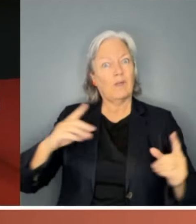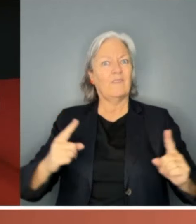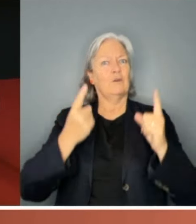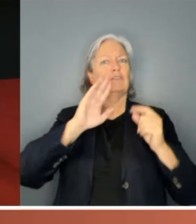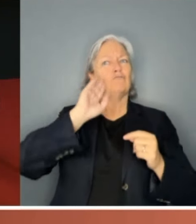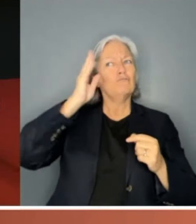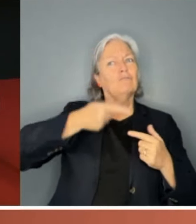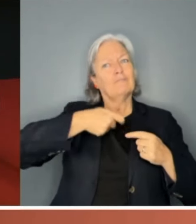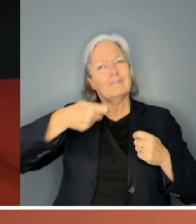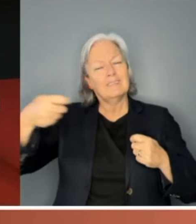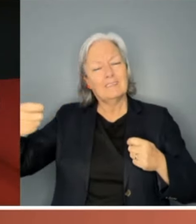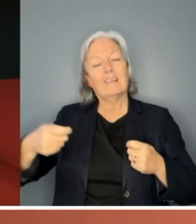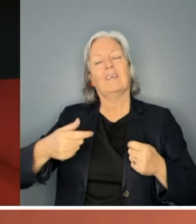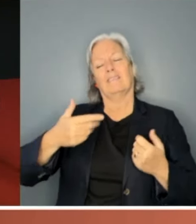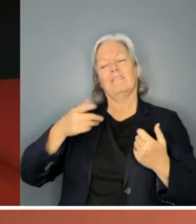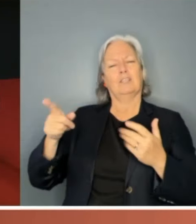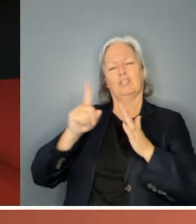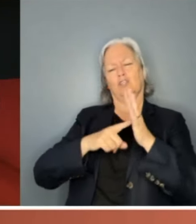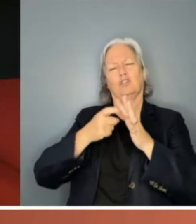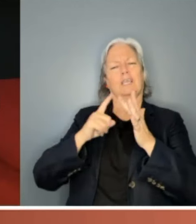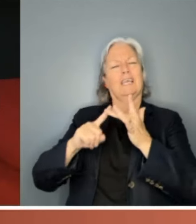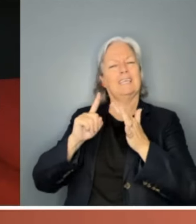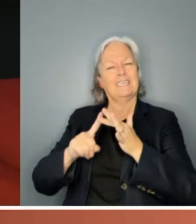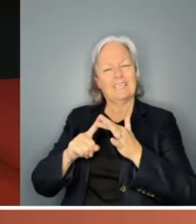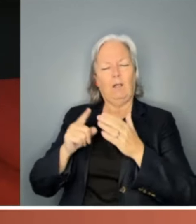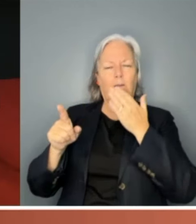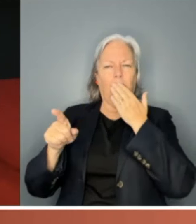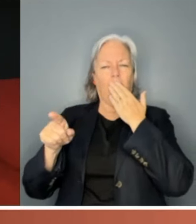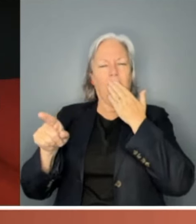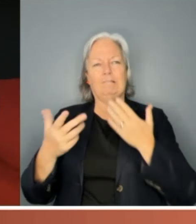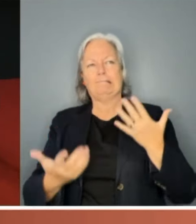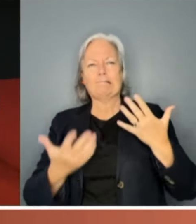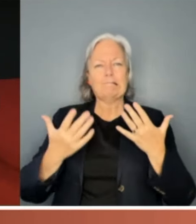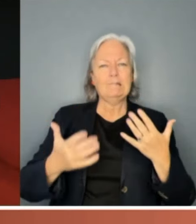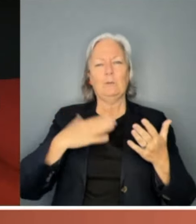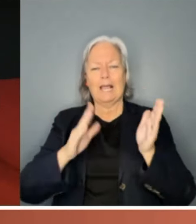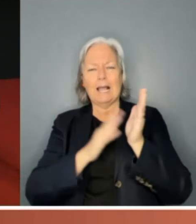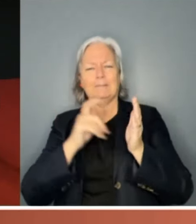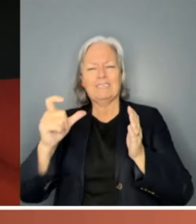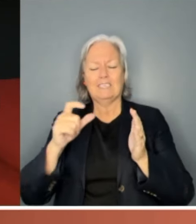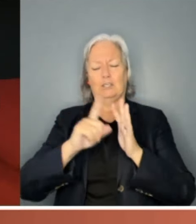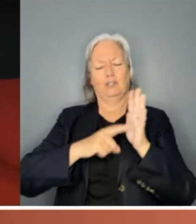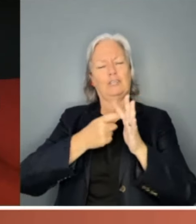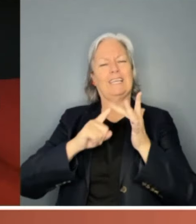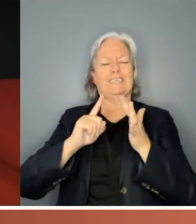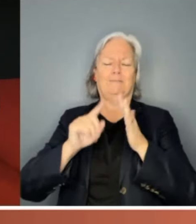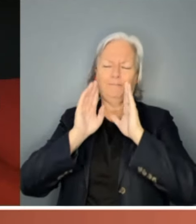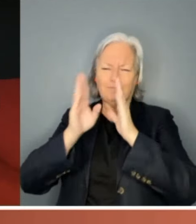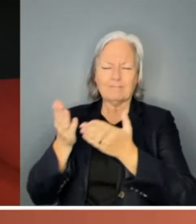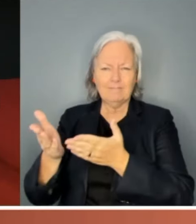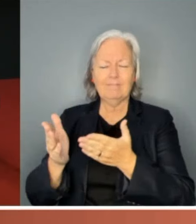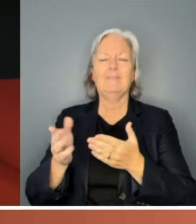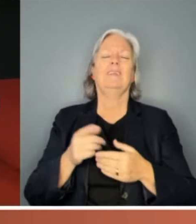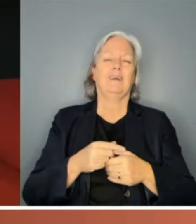to Jackie for being our reluctant emcee today. But she's done an amazing job, so thank you very much, and to Harriet in my office,